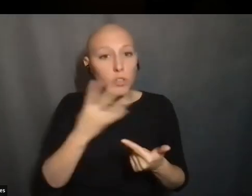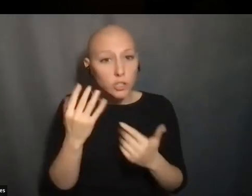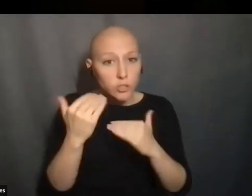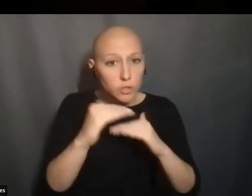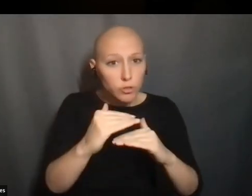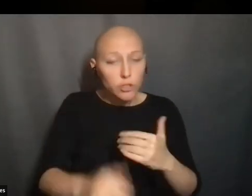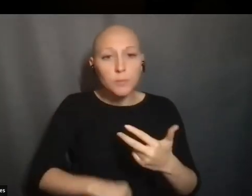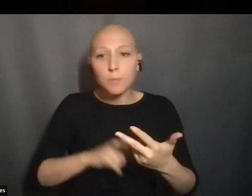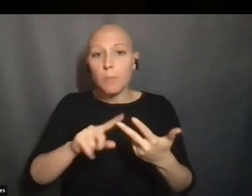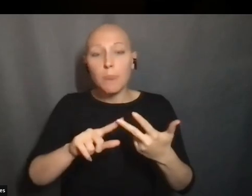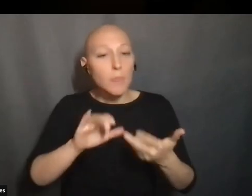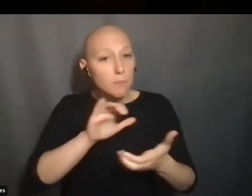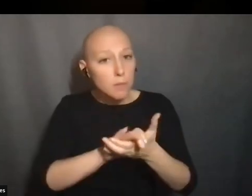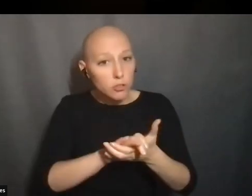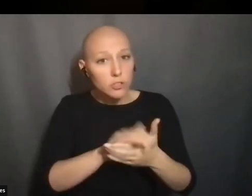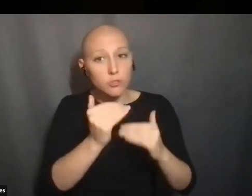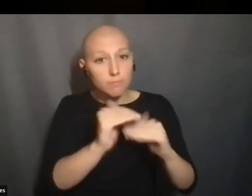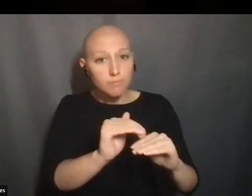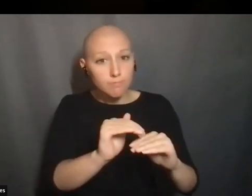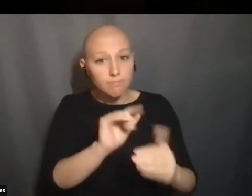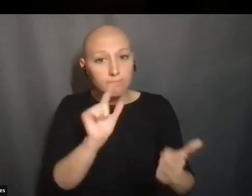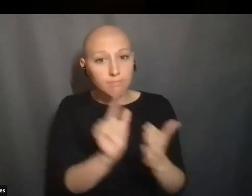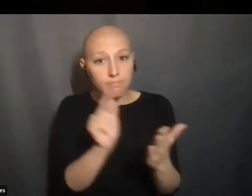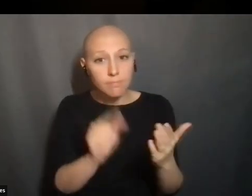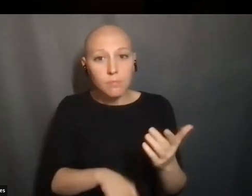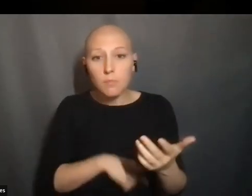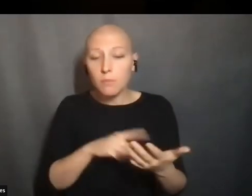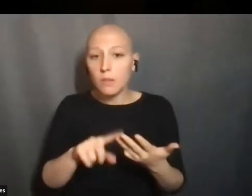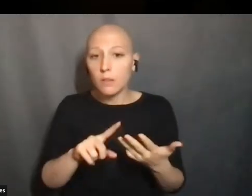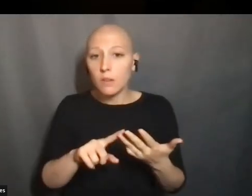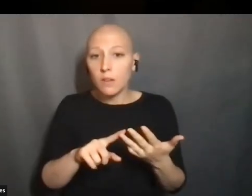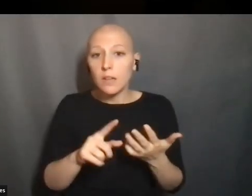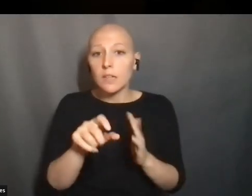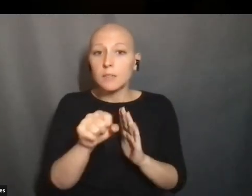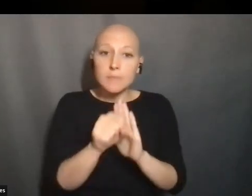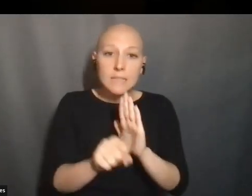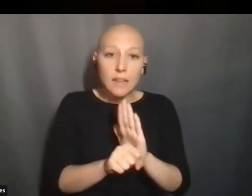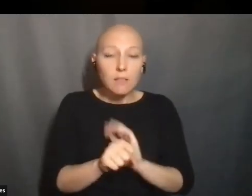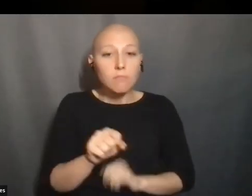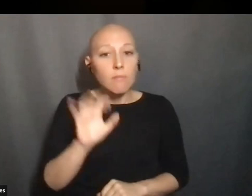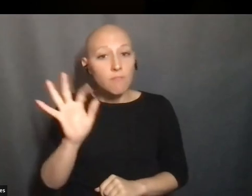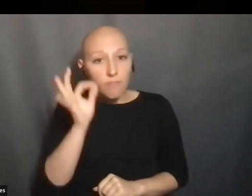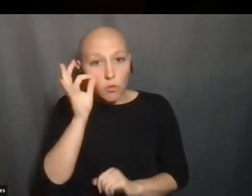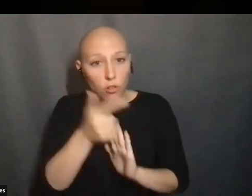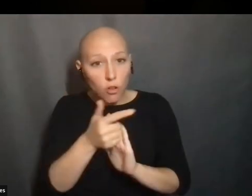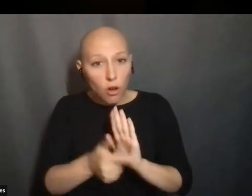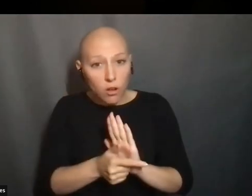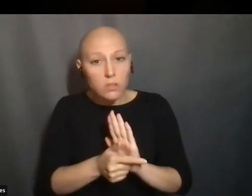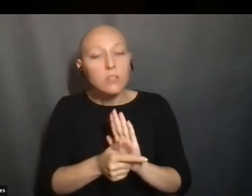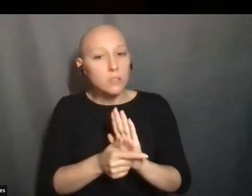MARRIAGE, YOU KNOW, STATE AND FEDERAL LAWS THAT WERE, THAT PROHIBITED